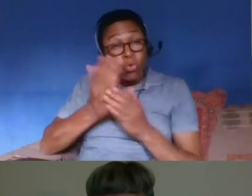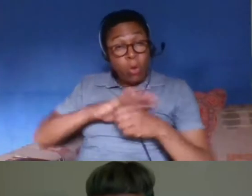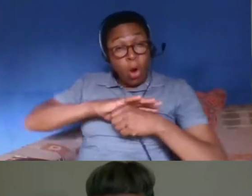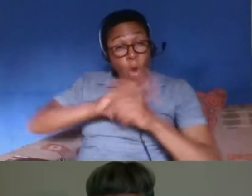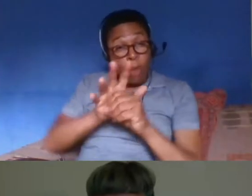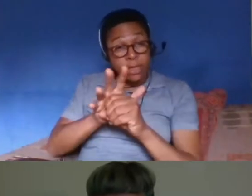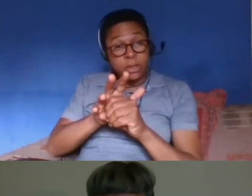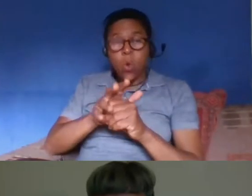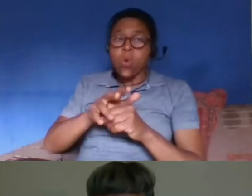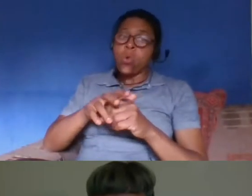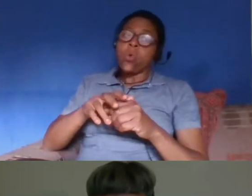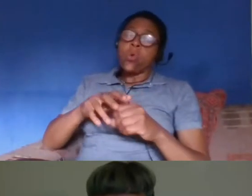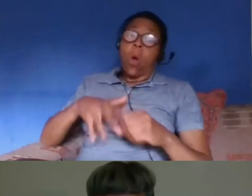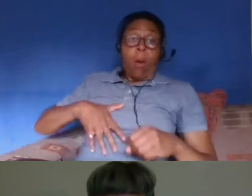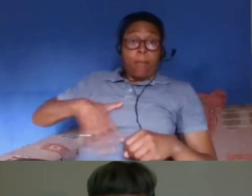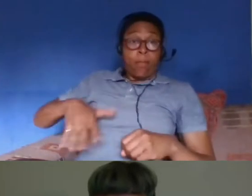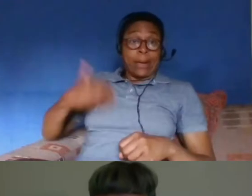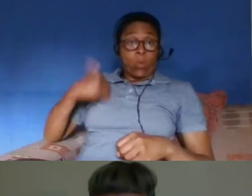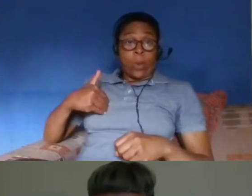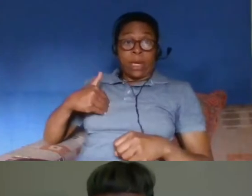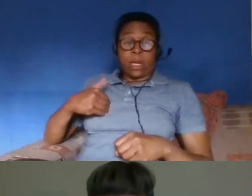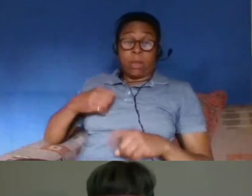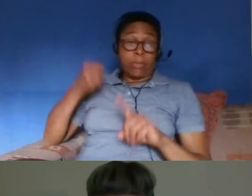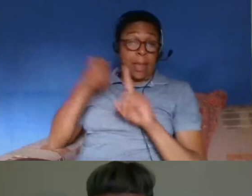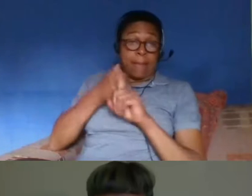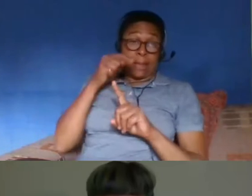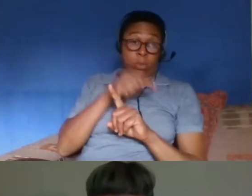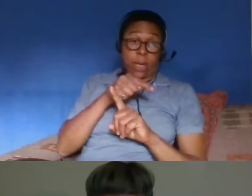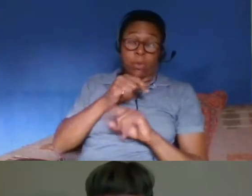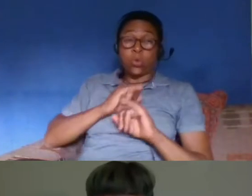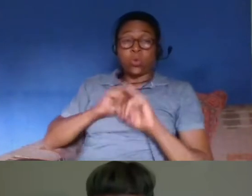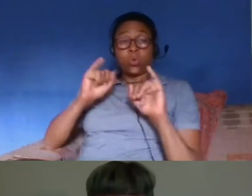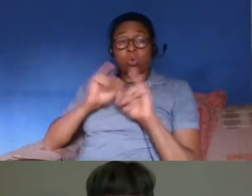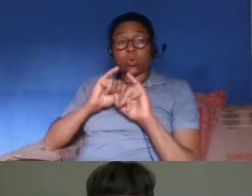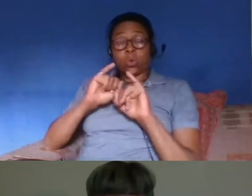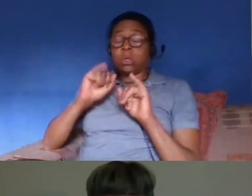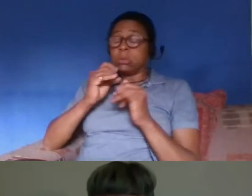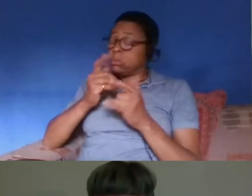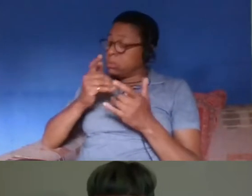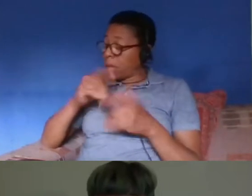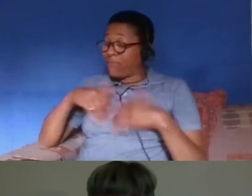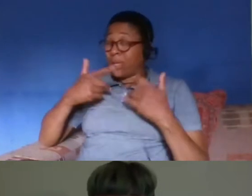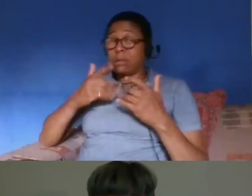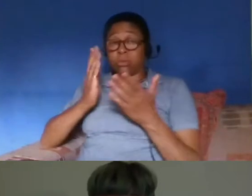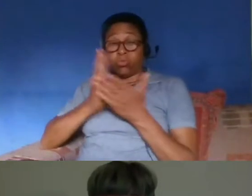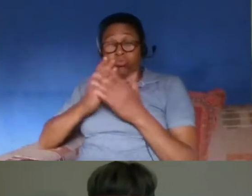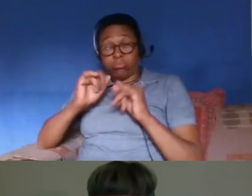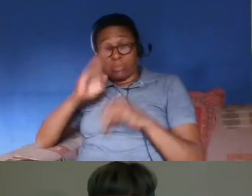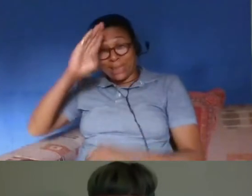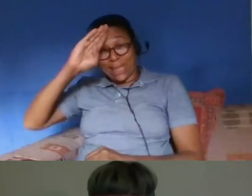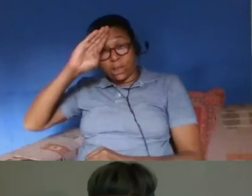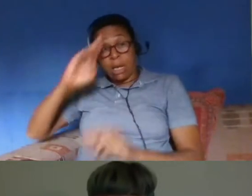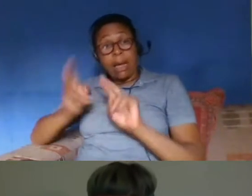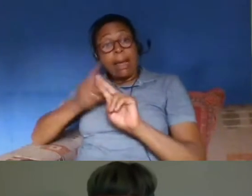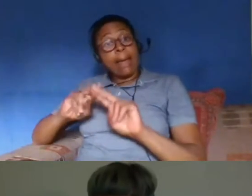impact on on pregnant women than it does on on other women and there's a real danger that if you if you you catch it